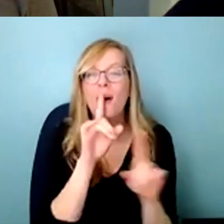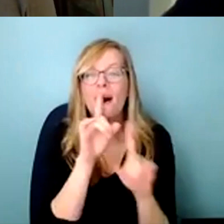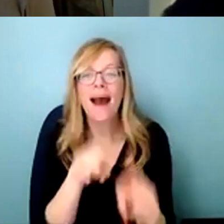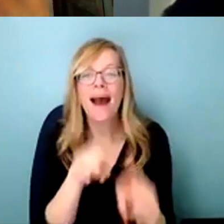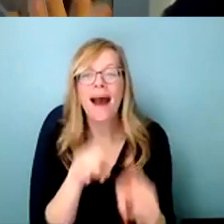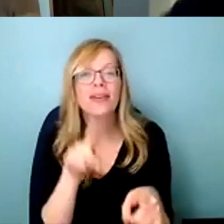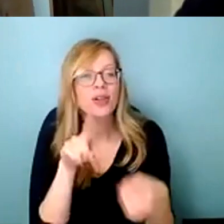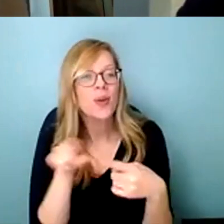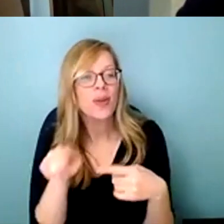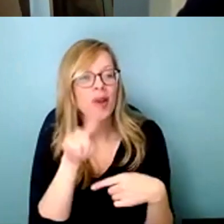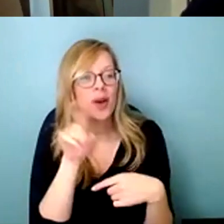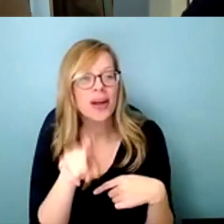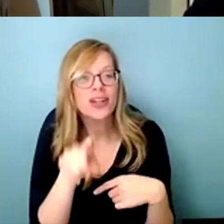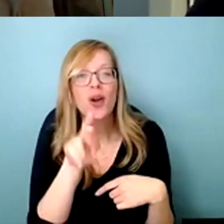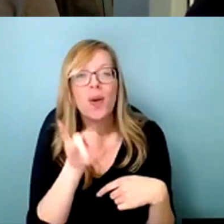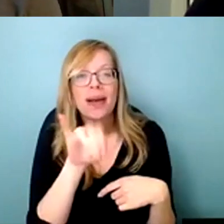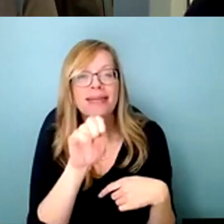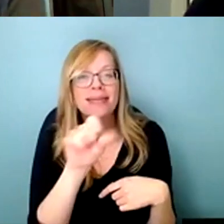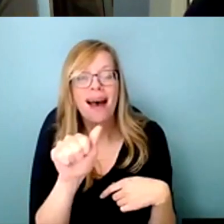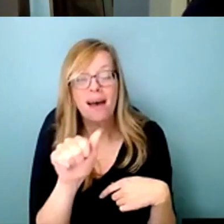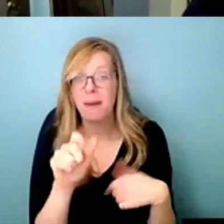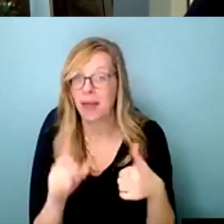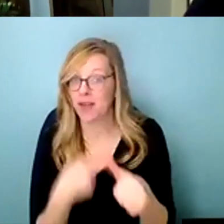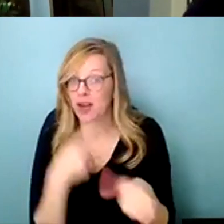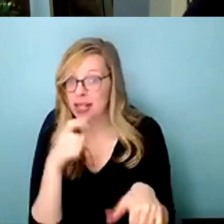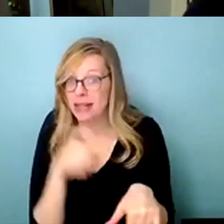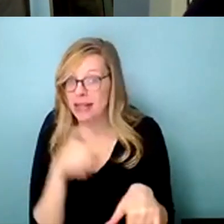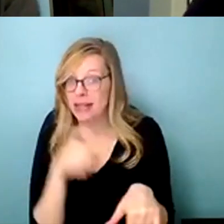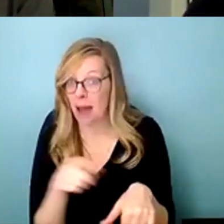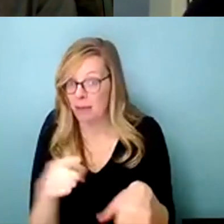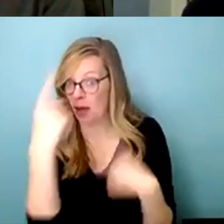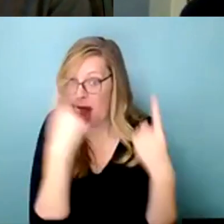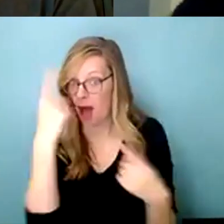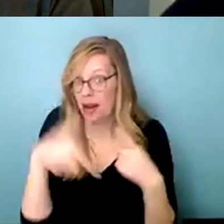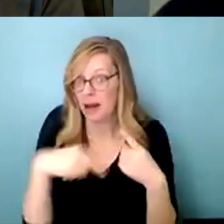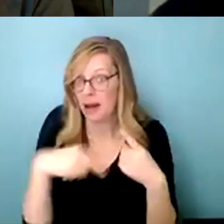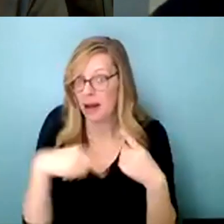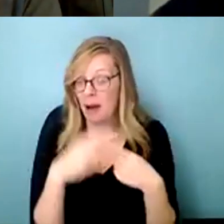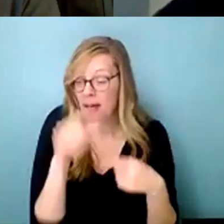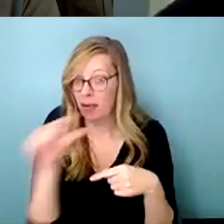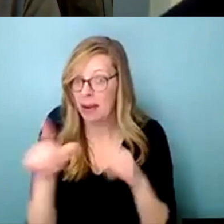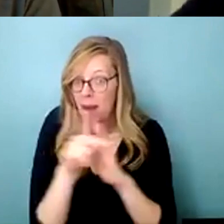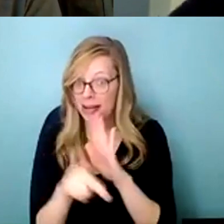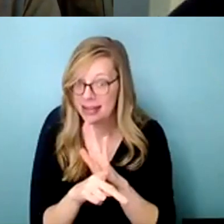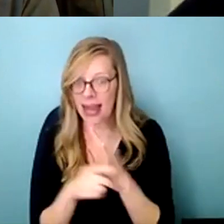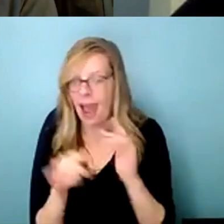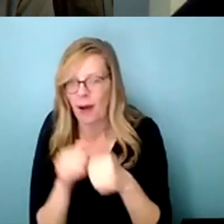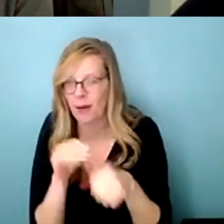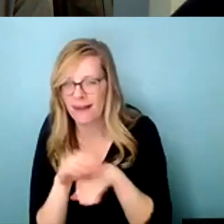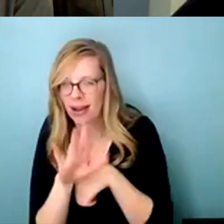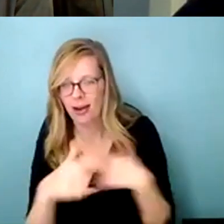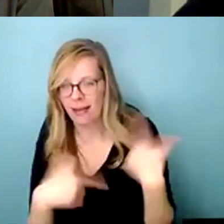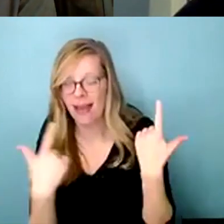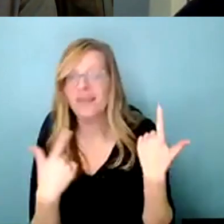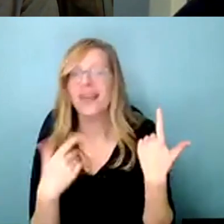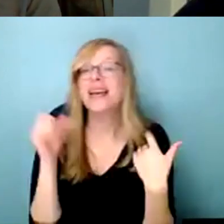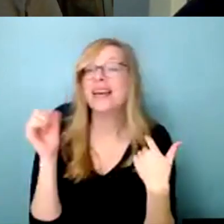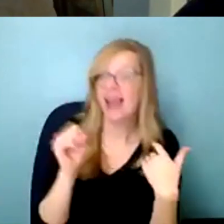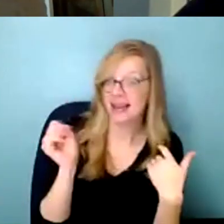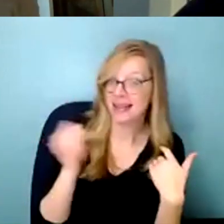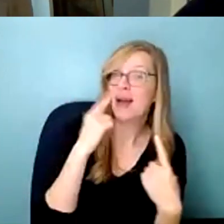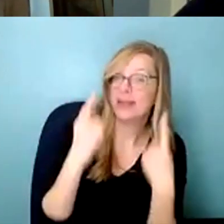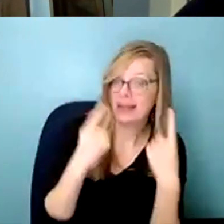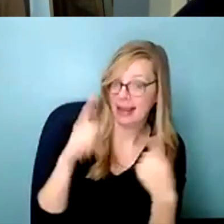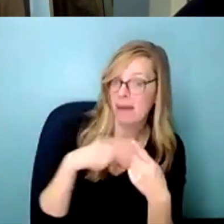maybe the first time that you like thought about government policy well in your life yeah i was thinking about that today and